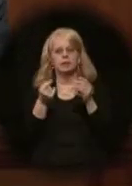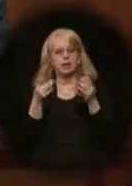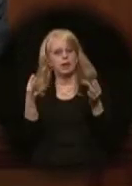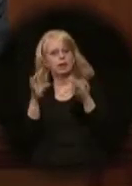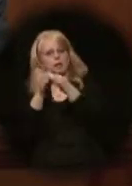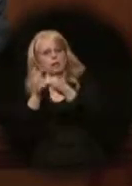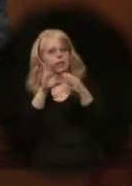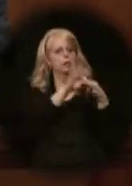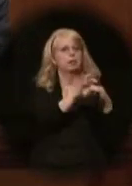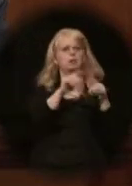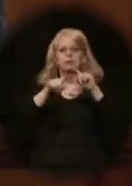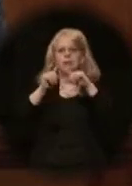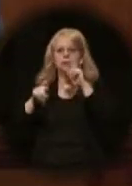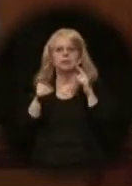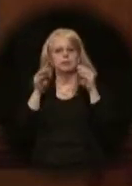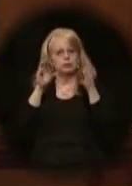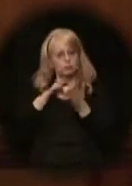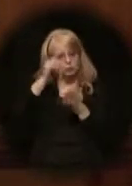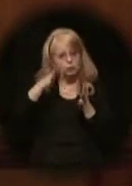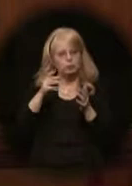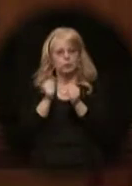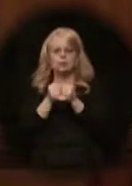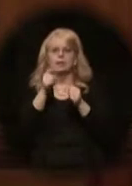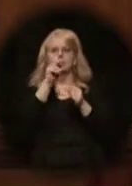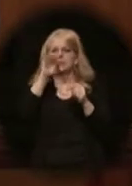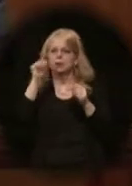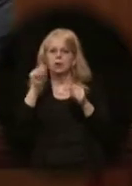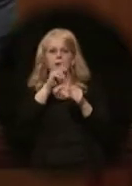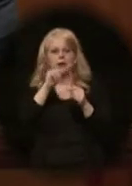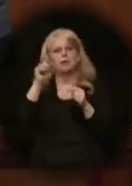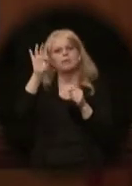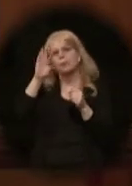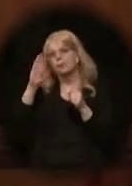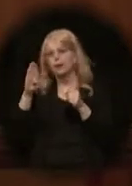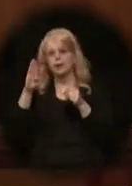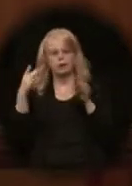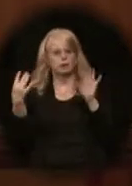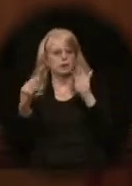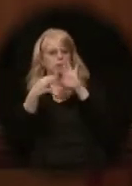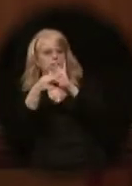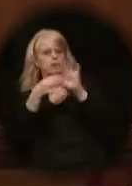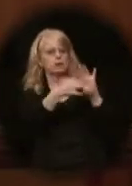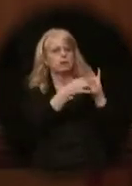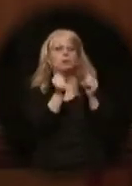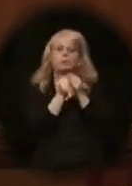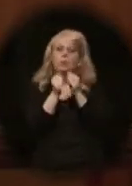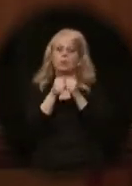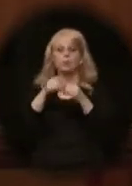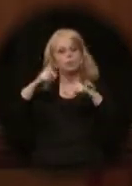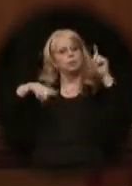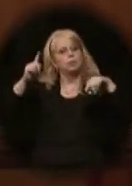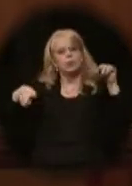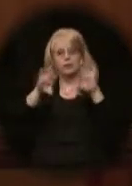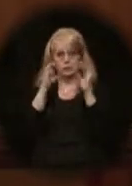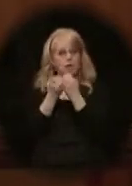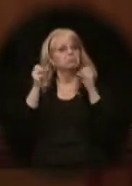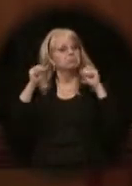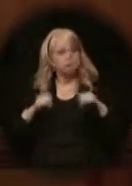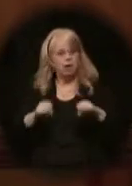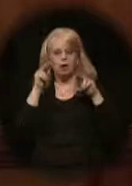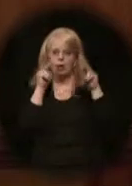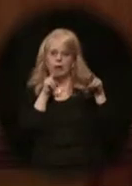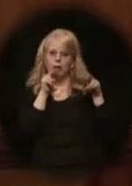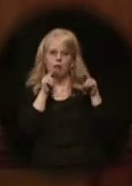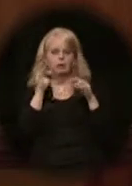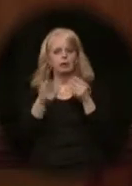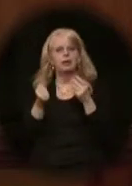and Ruby with Fairbank students. Not only will students have access to a more diverse array of classes, they will have access